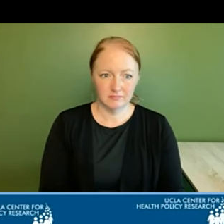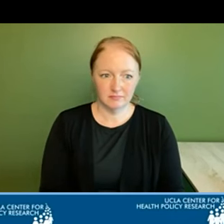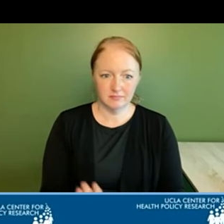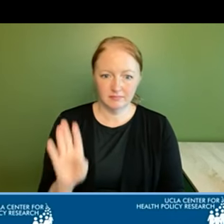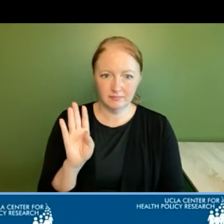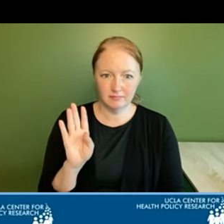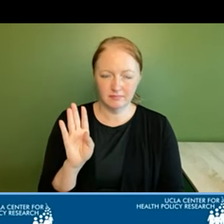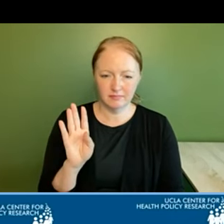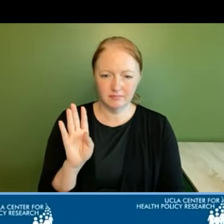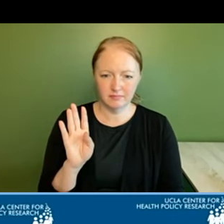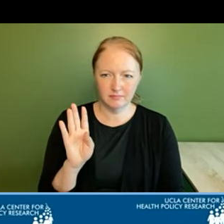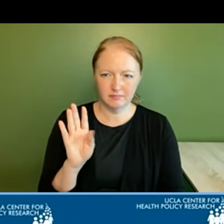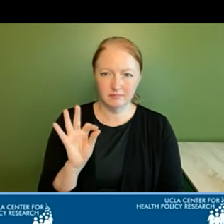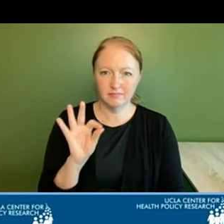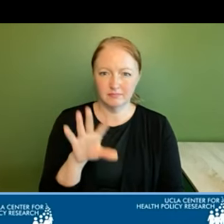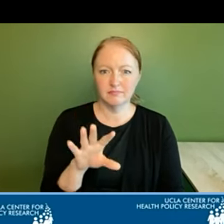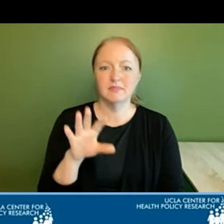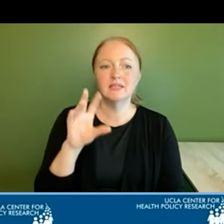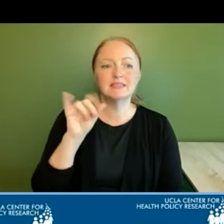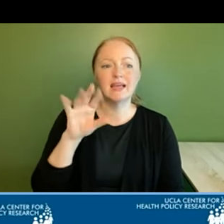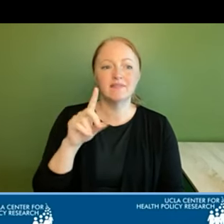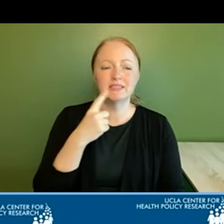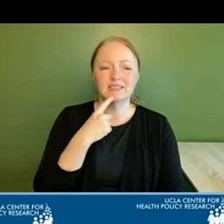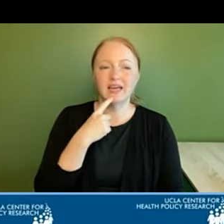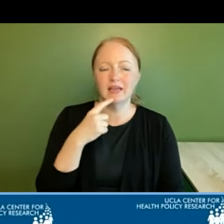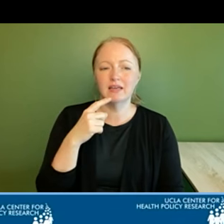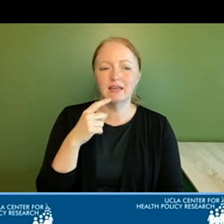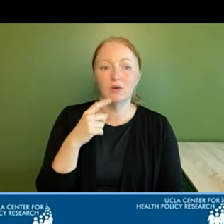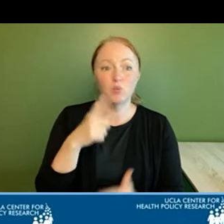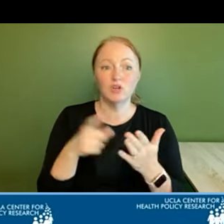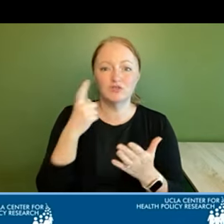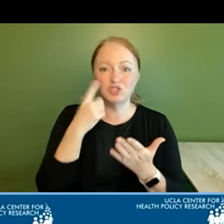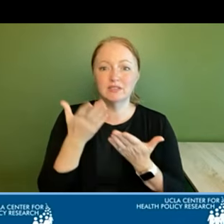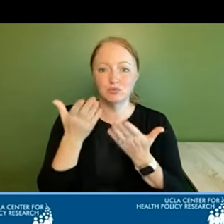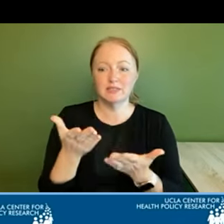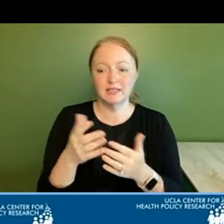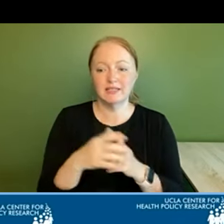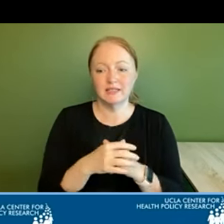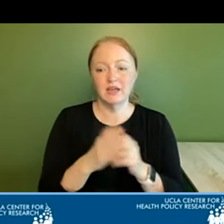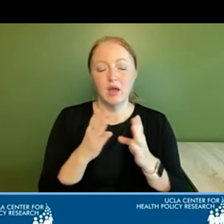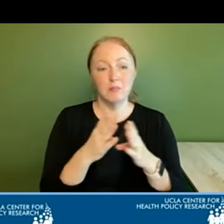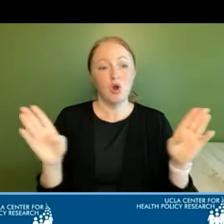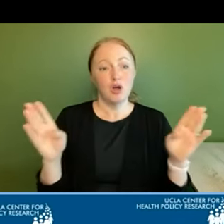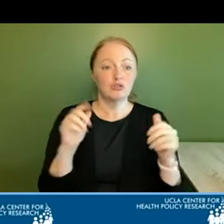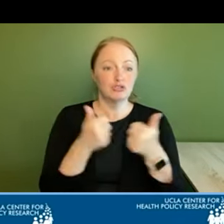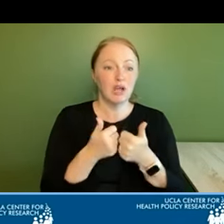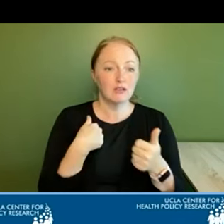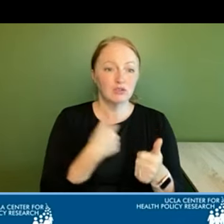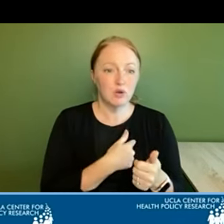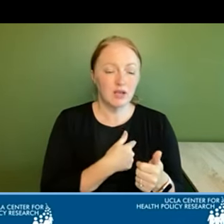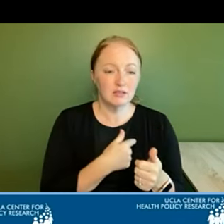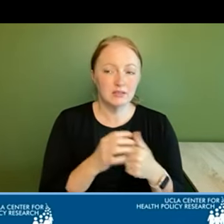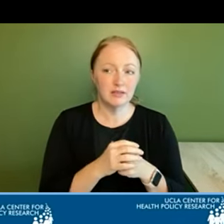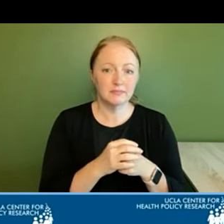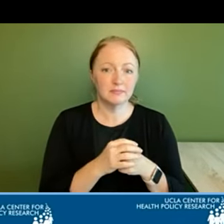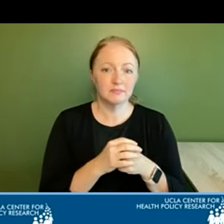interject and suggest amelda i think what you've just presented is a broader uh challenge to us uh